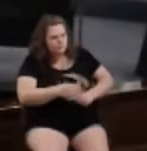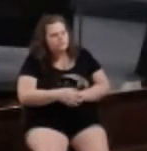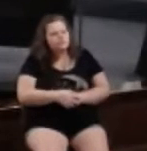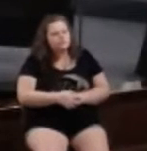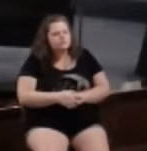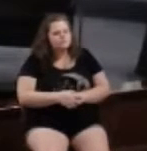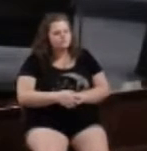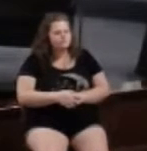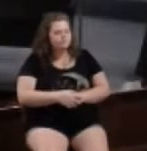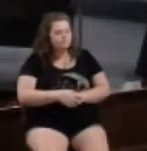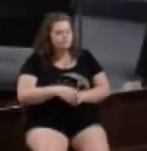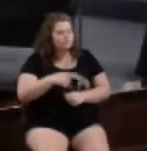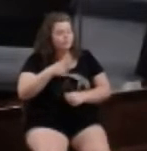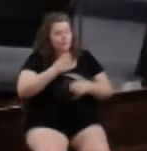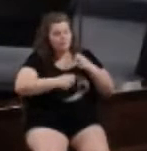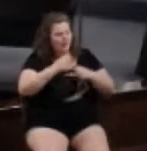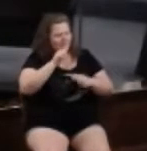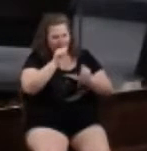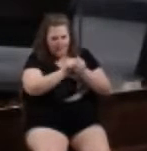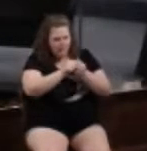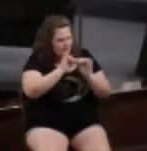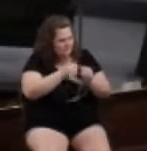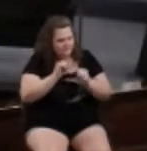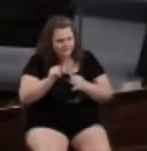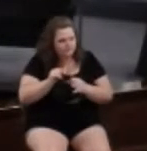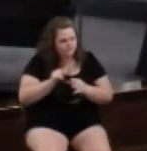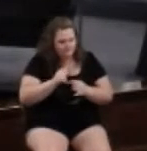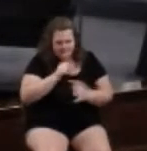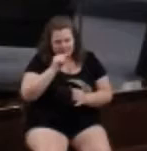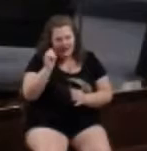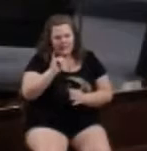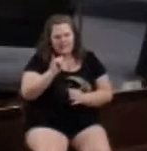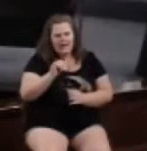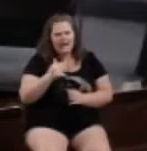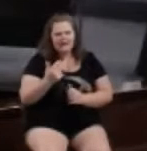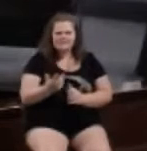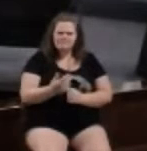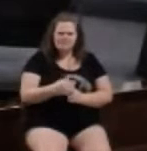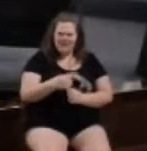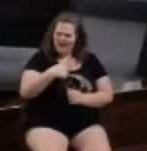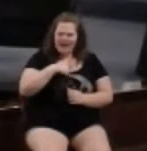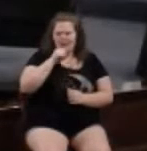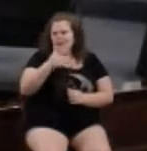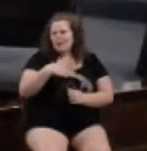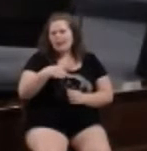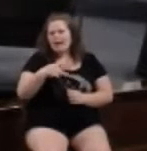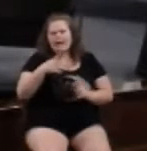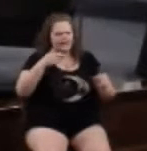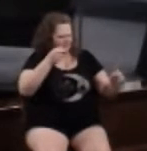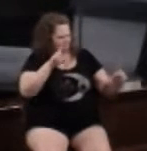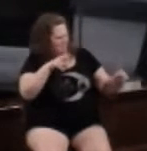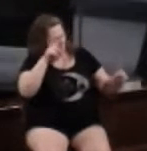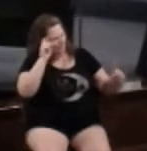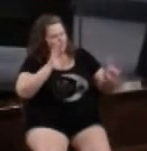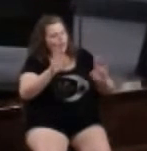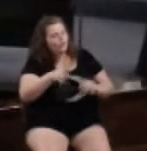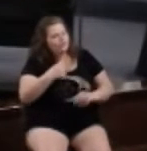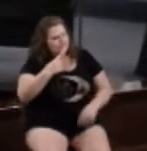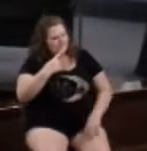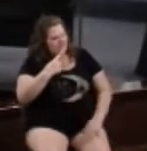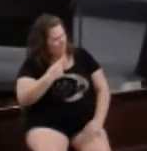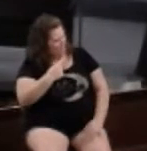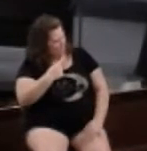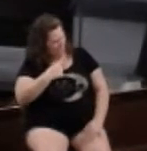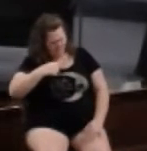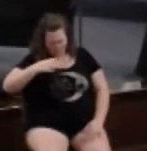Notice the problem is not with an individual. It's not like, hey, I don't like Peter because he's, no. They're just saying, hey, our